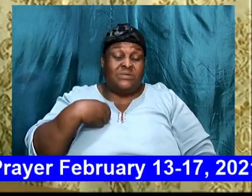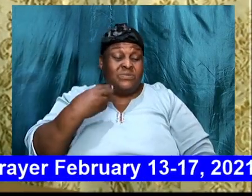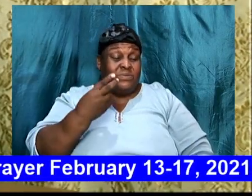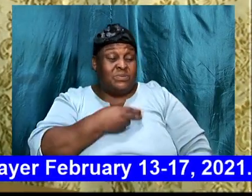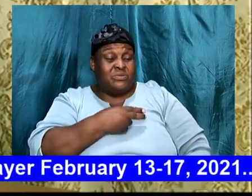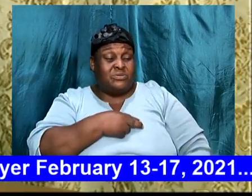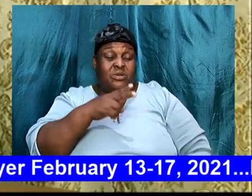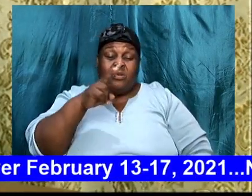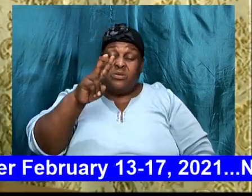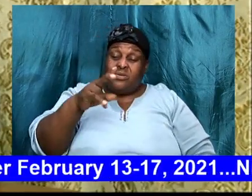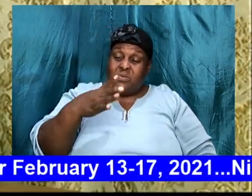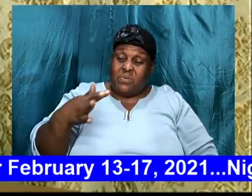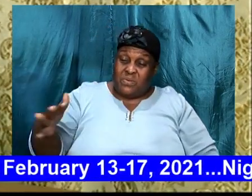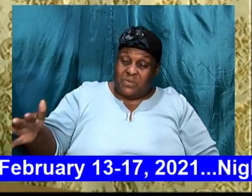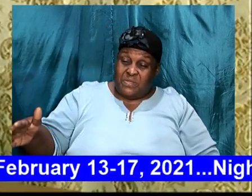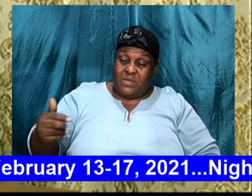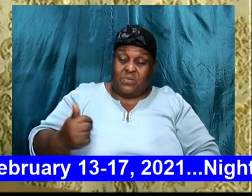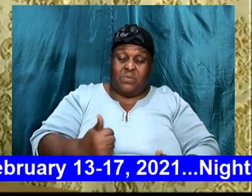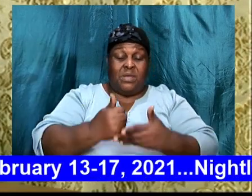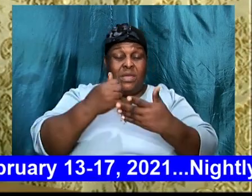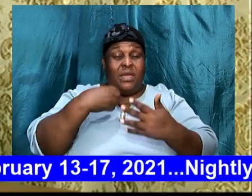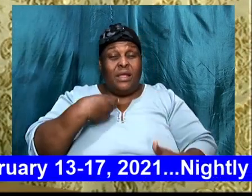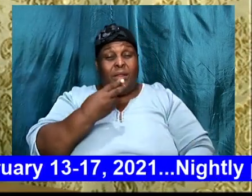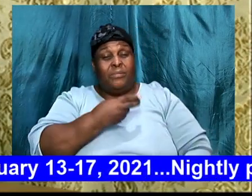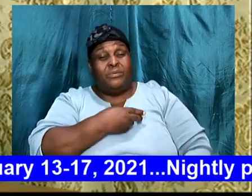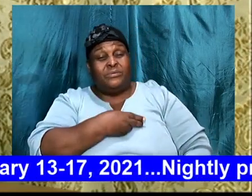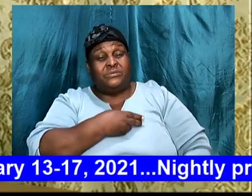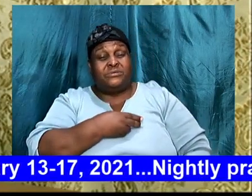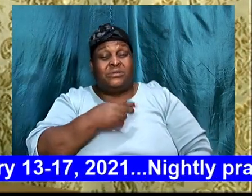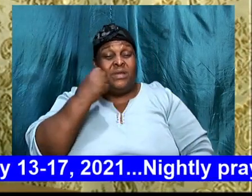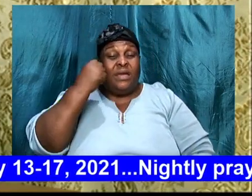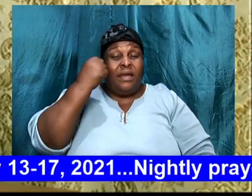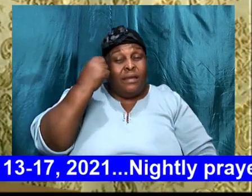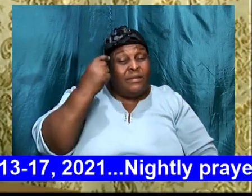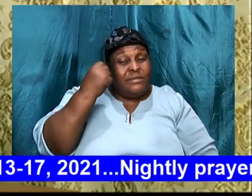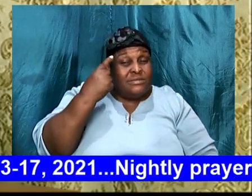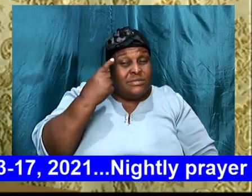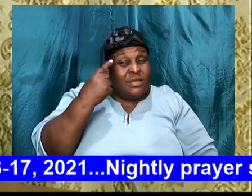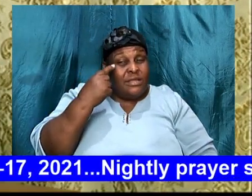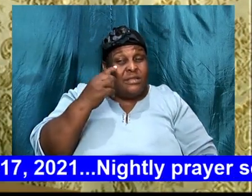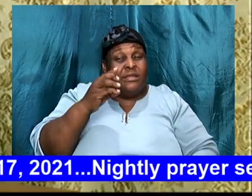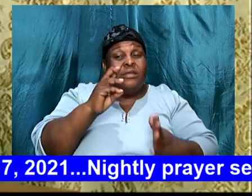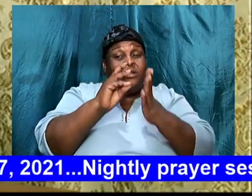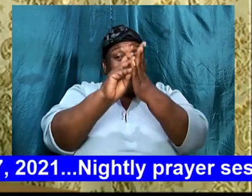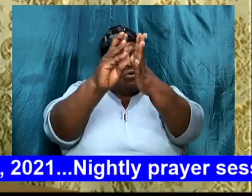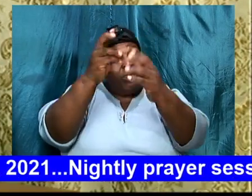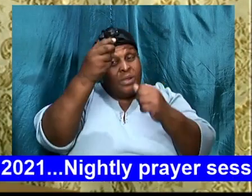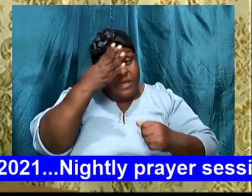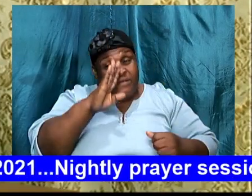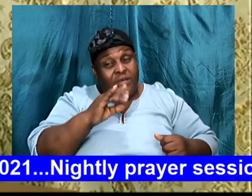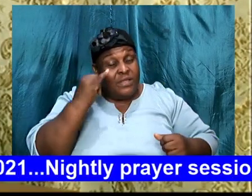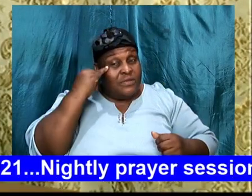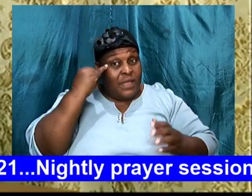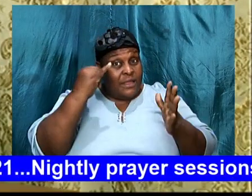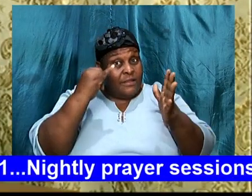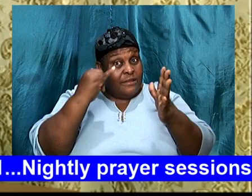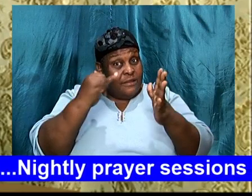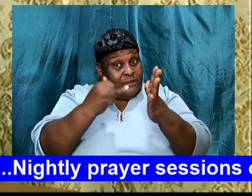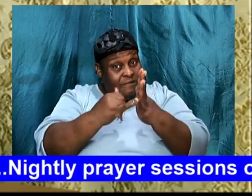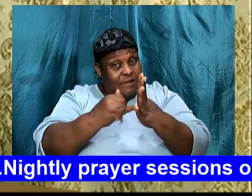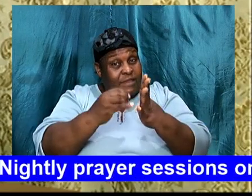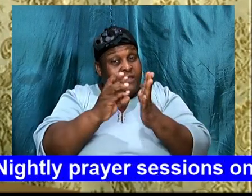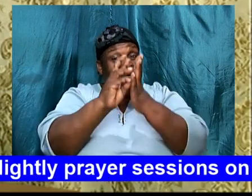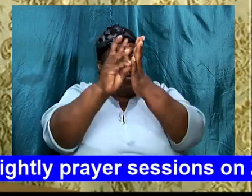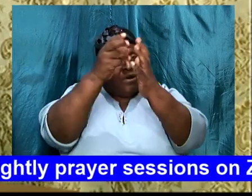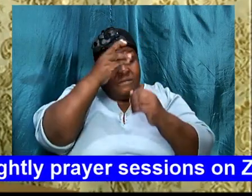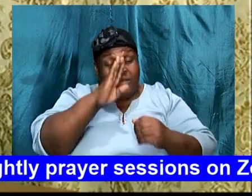there are two things, that will help us, to understand, the will of God, to identify the will of God, as it pertains